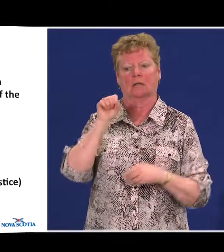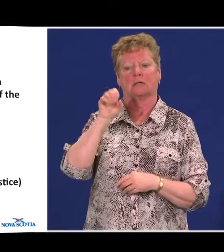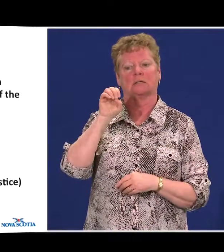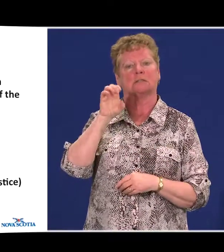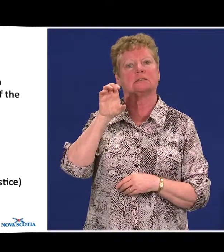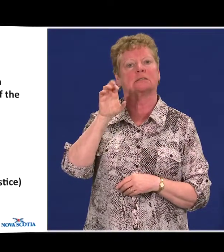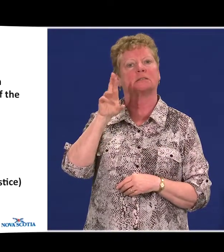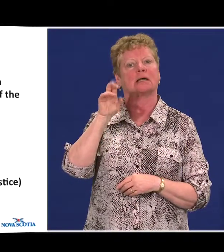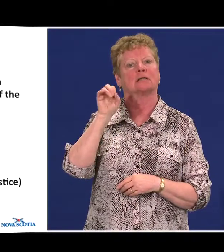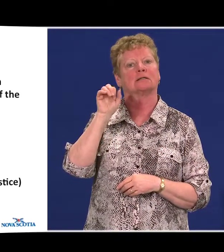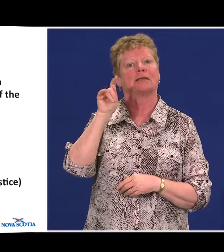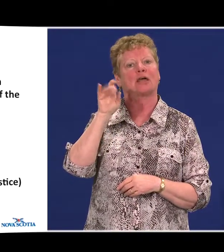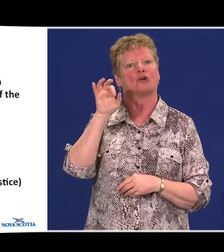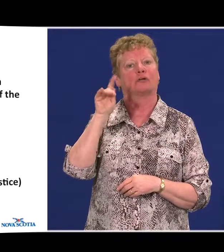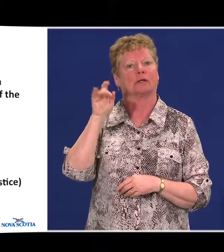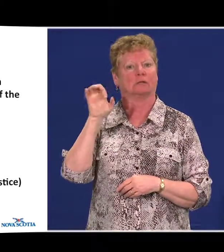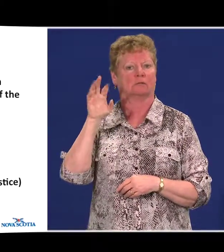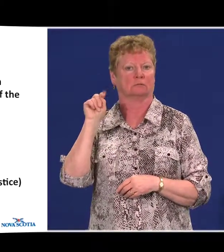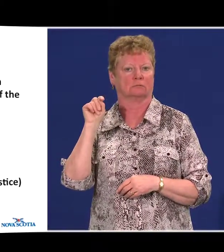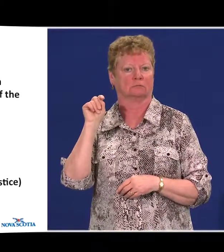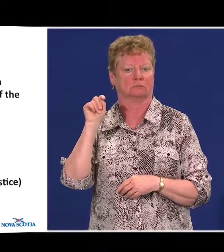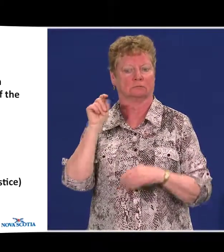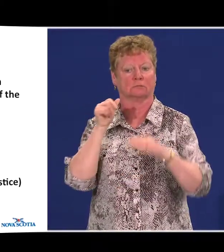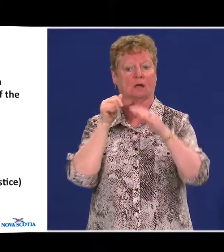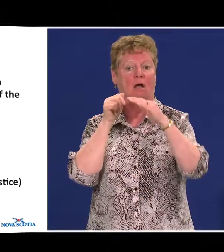under one of the following options.